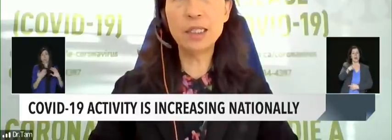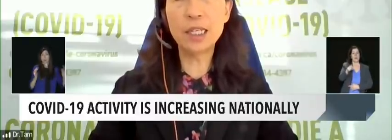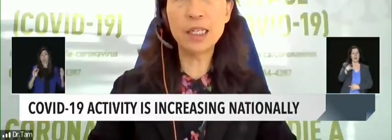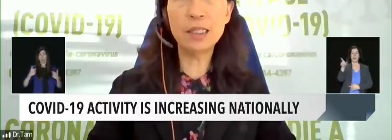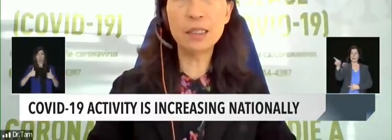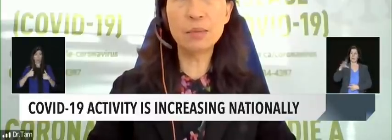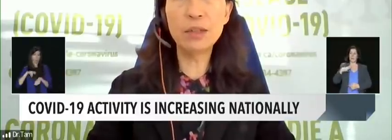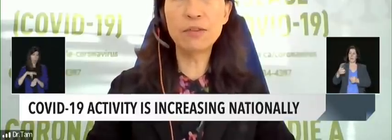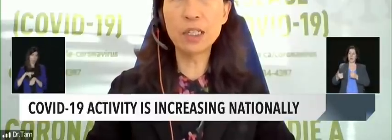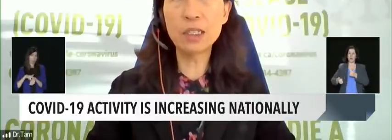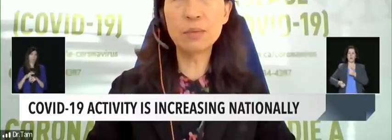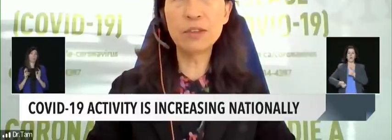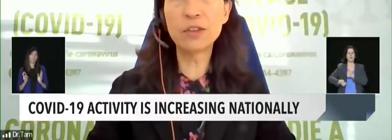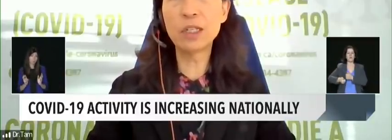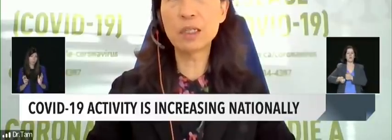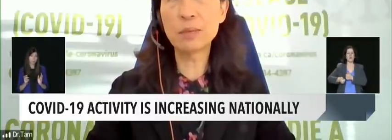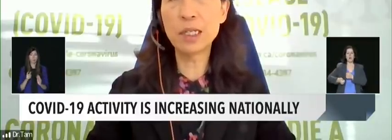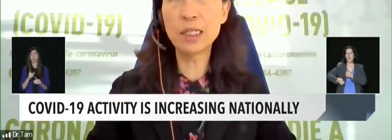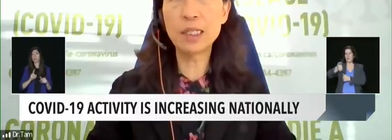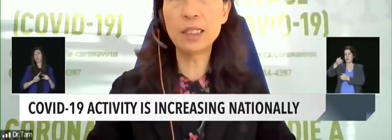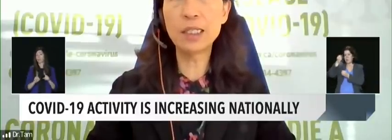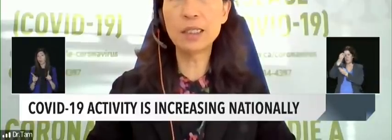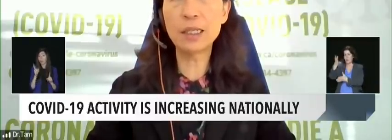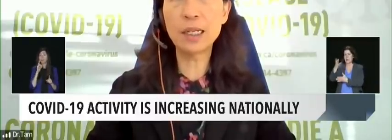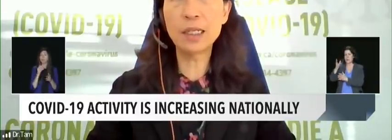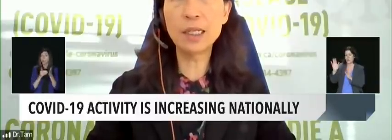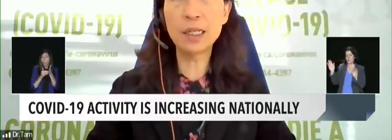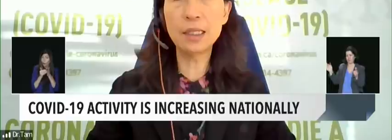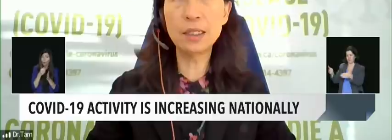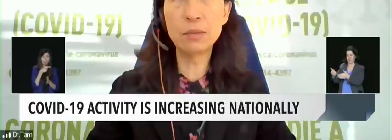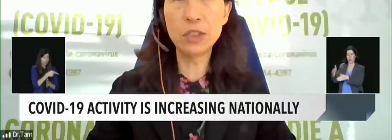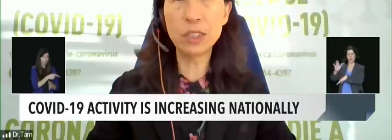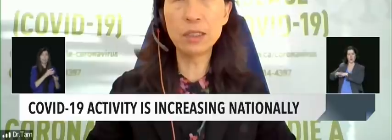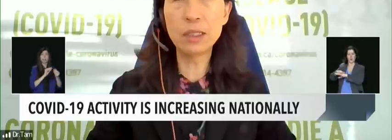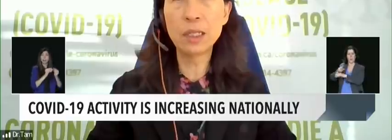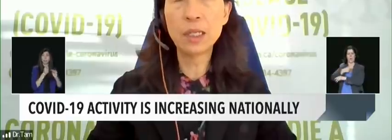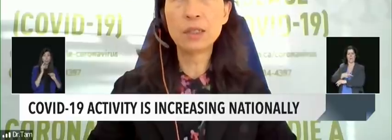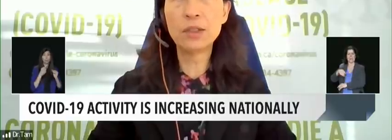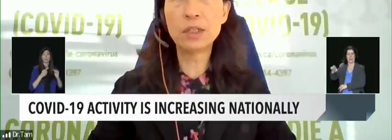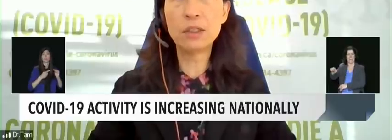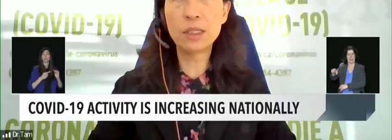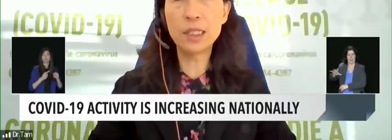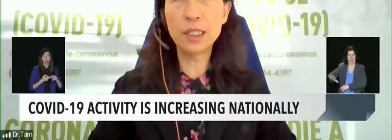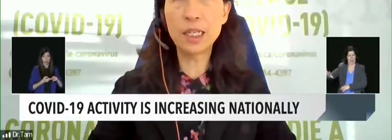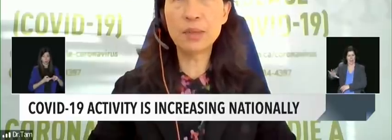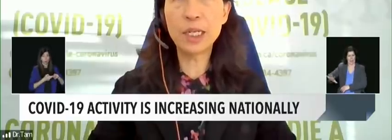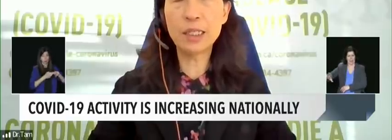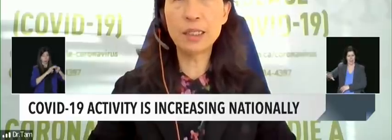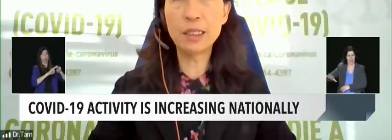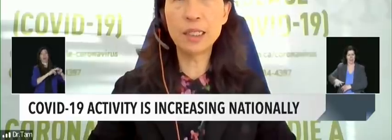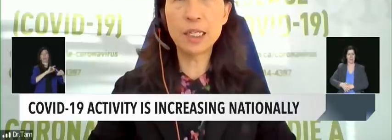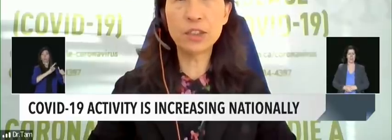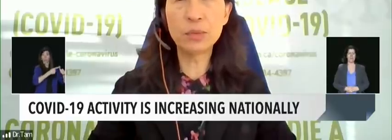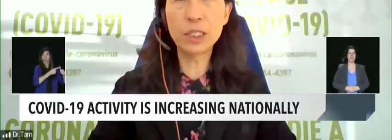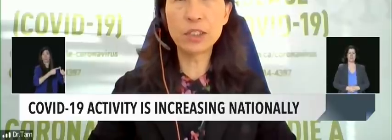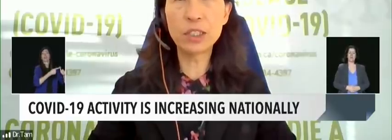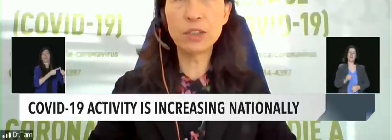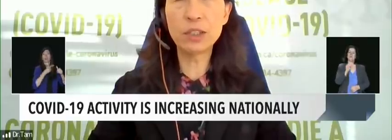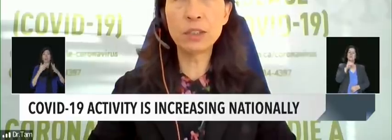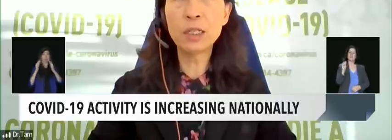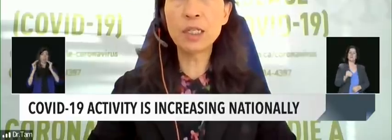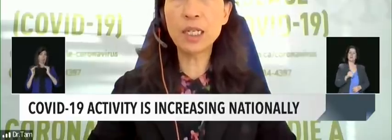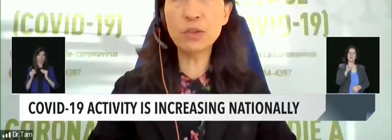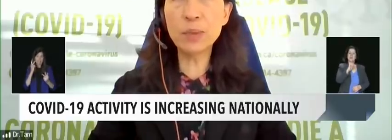you'll see the cases peak first before the hospitalizations and the ICU emissions. So you're seeing that pattern in the national